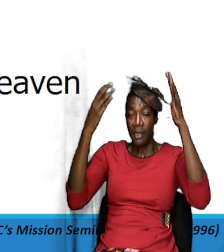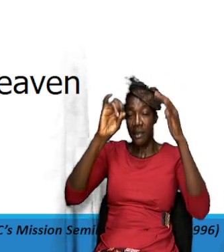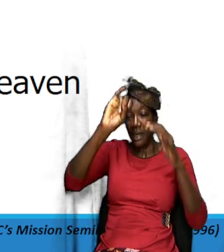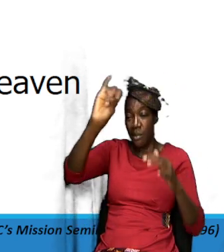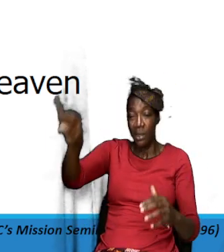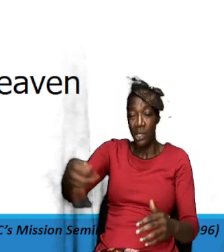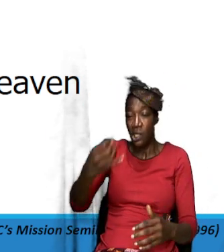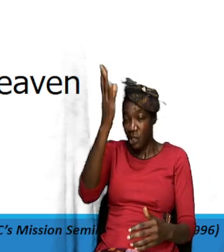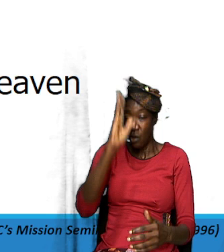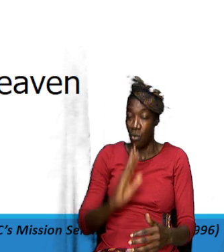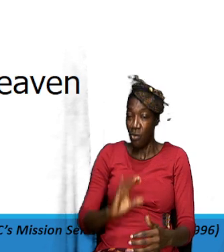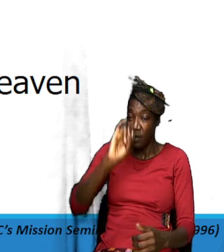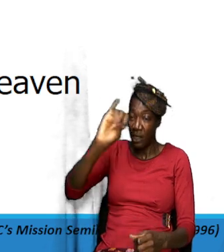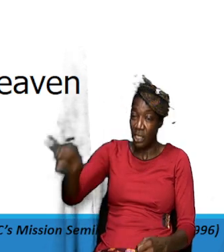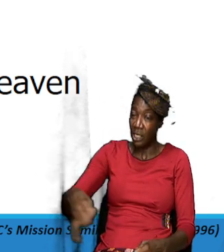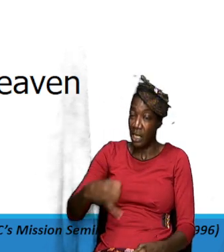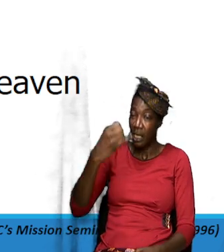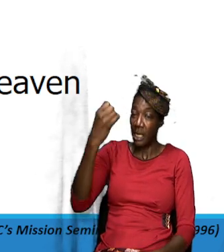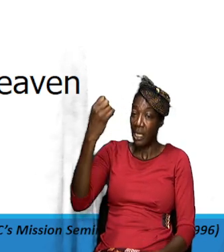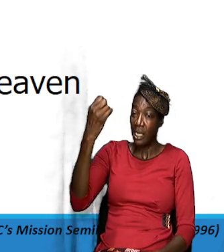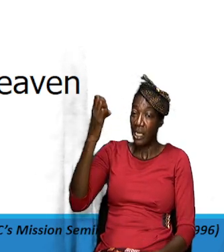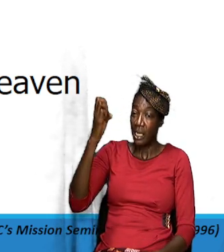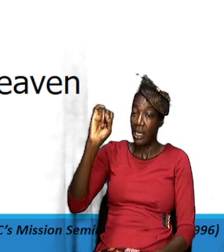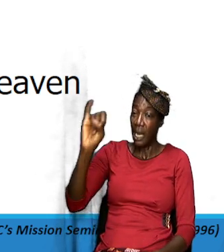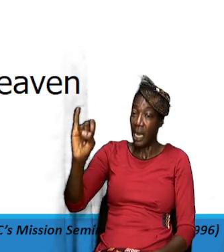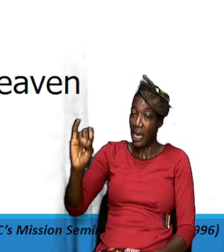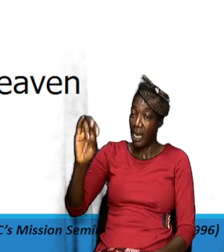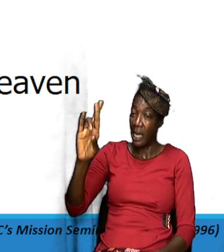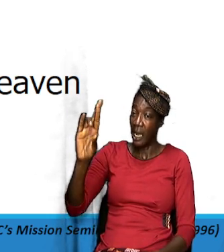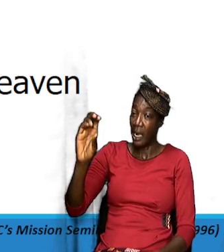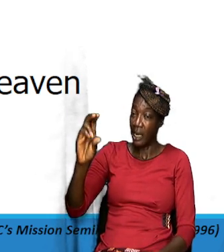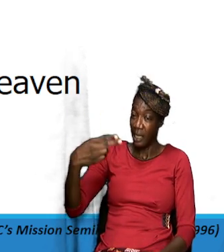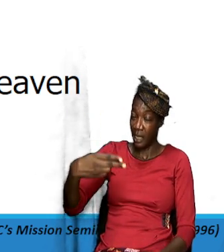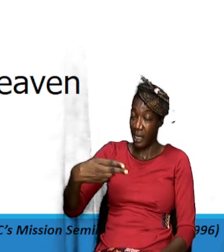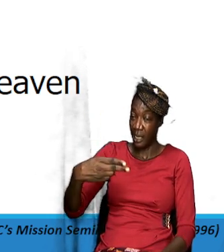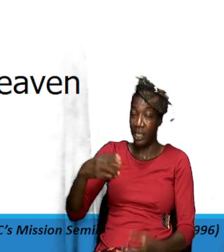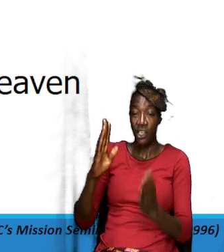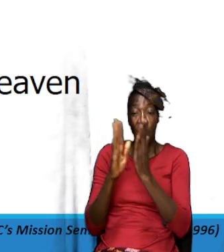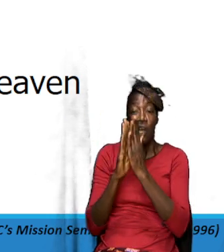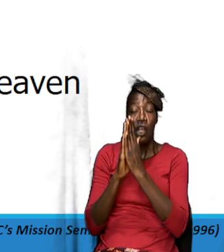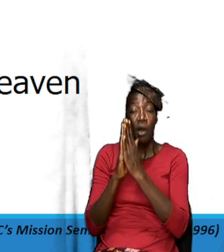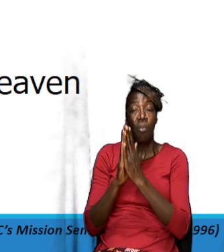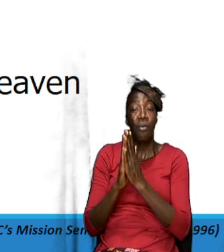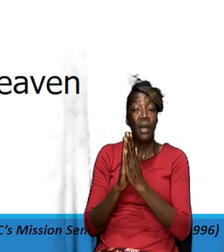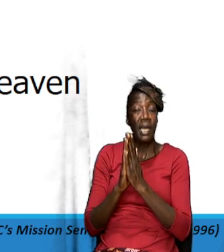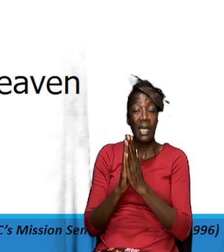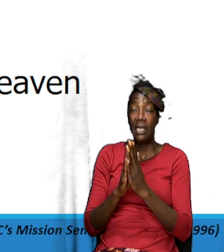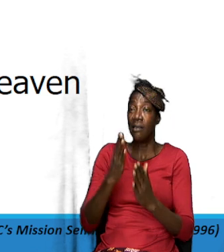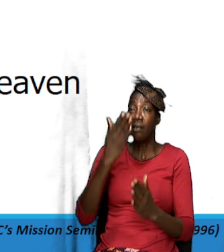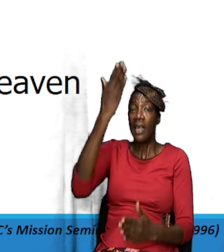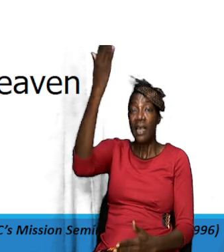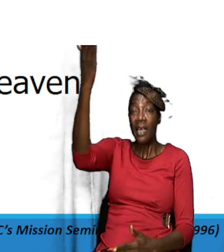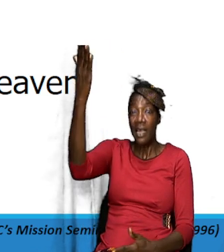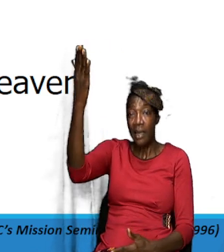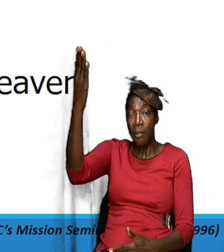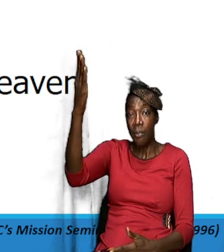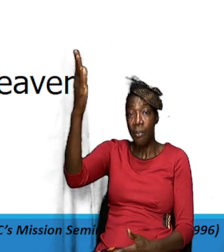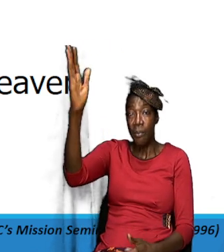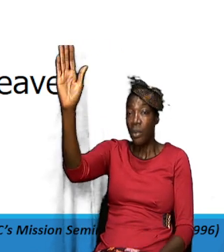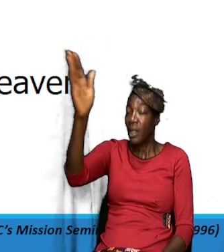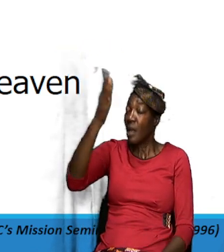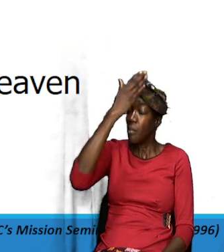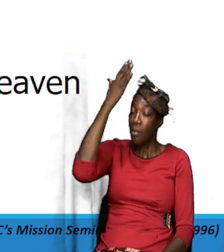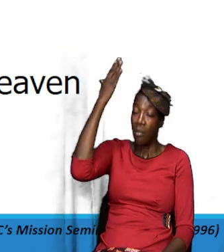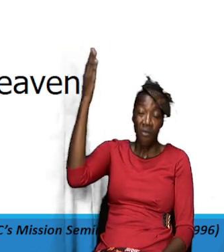you are Jehovah Jireh you can provide anything so you praise him in light of the